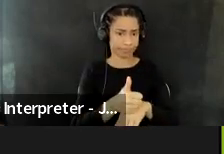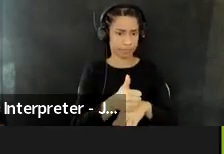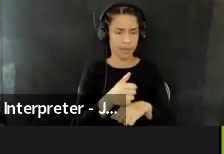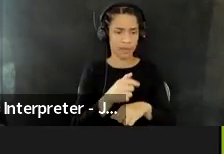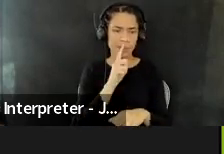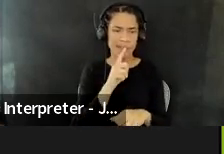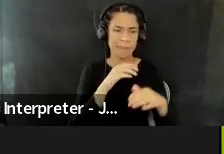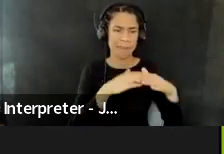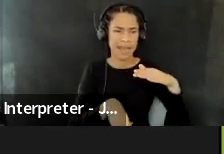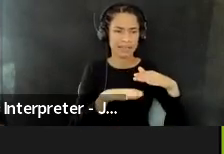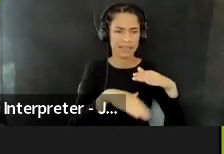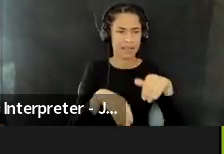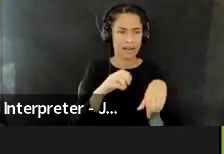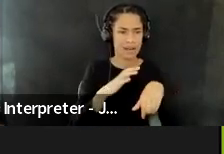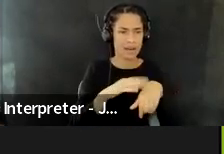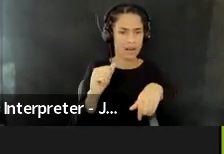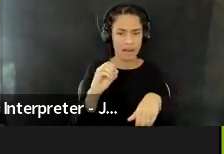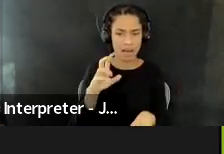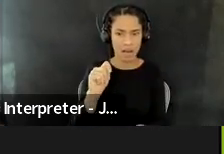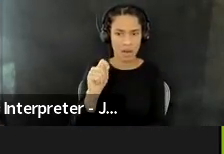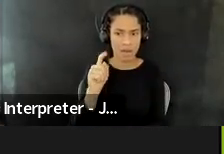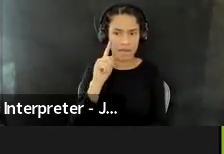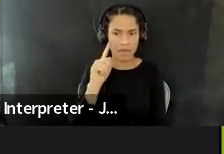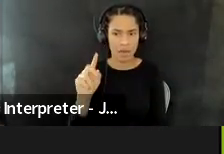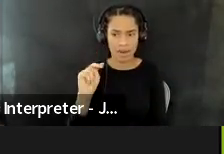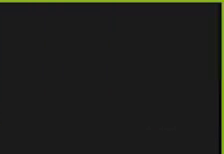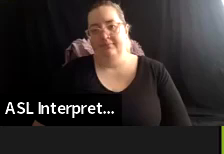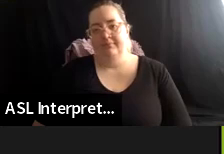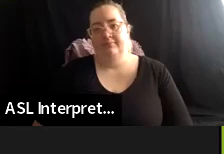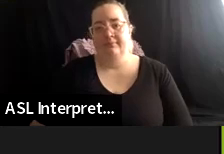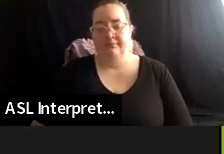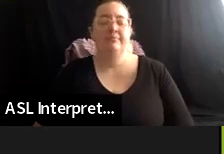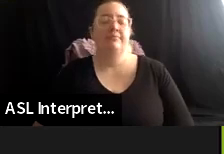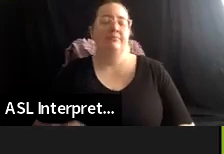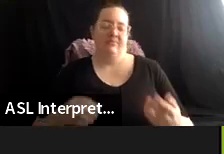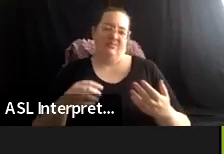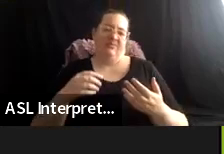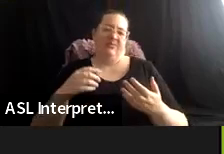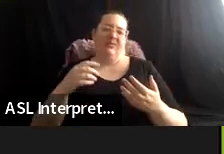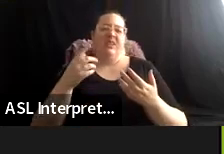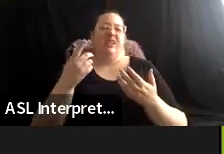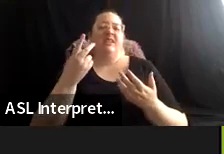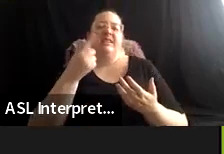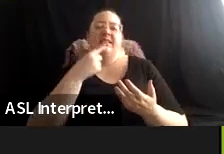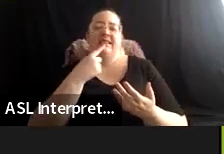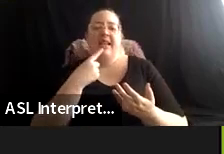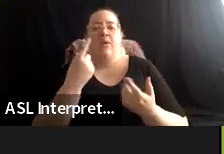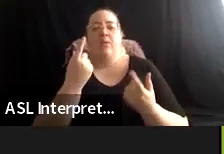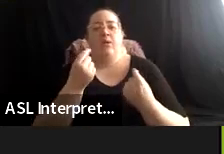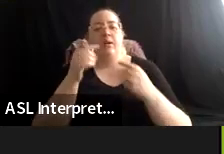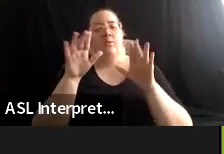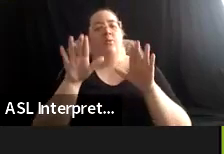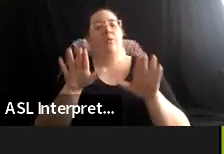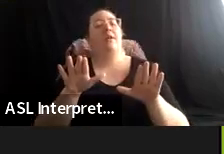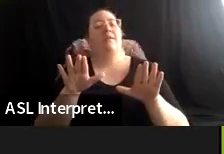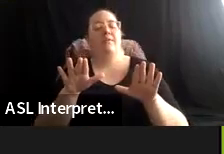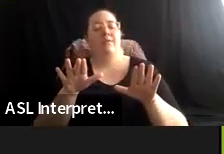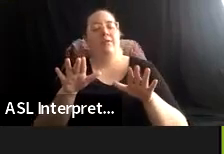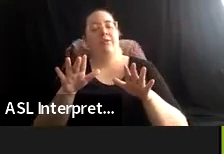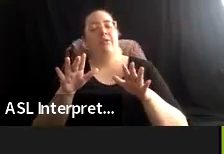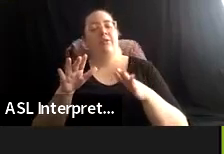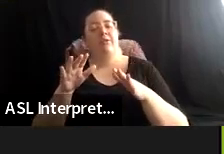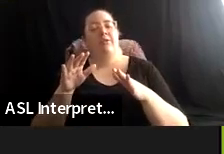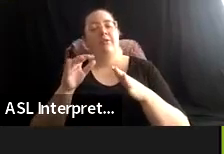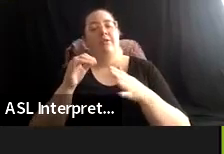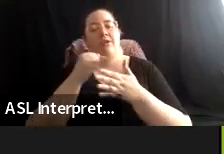basically a call out to the network track to say, hello, wonderful artists who would like to make an offering. And we created a, you know, a system